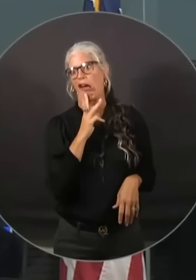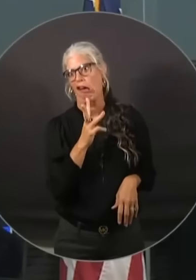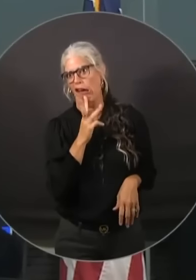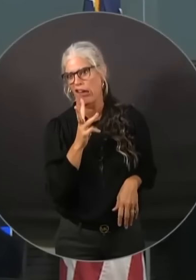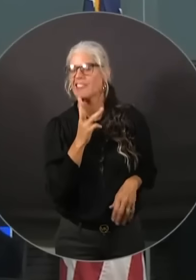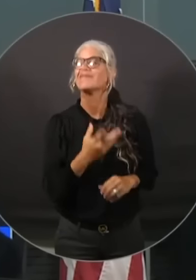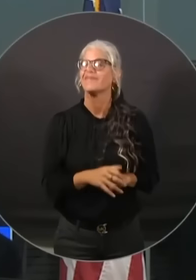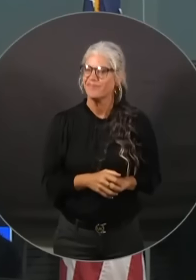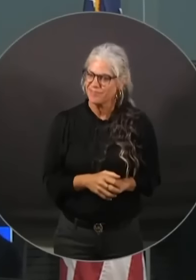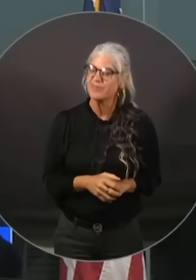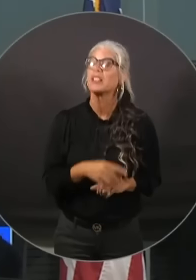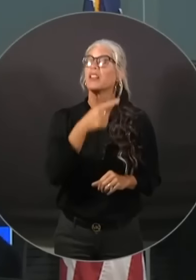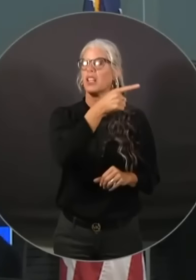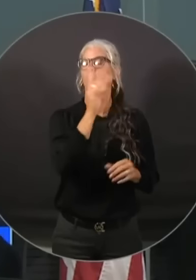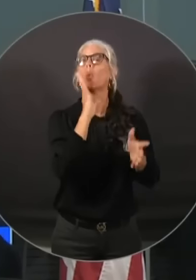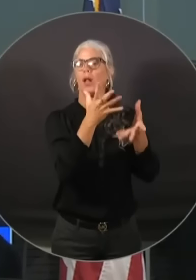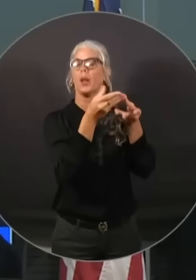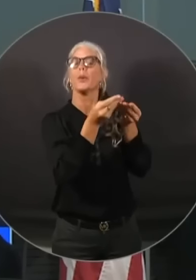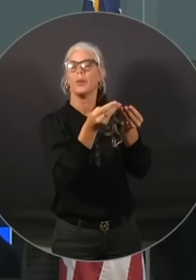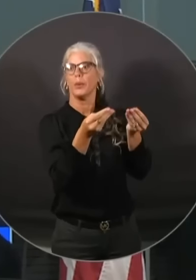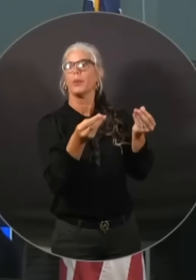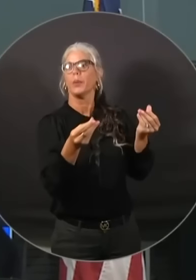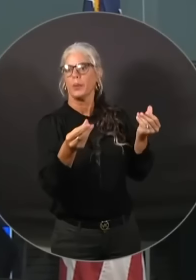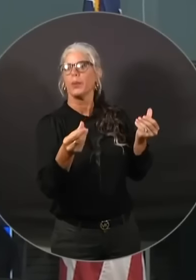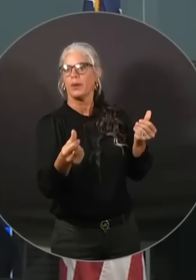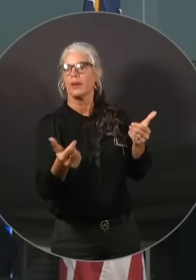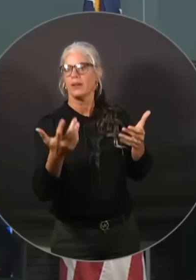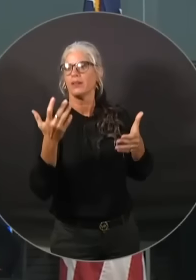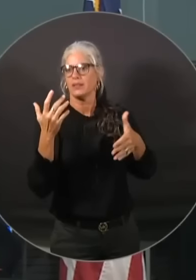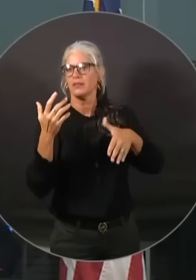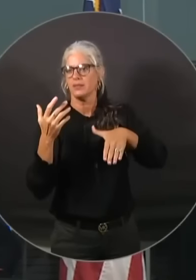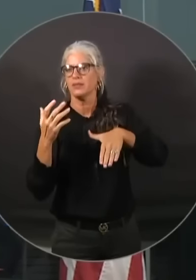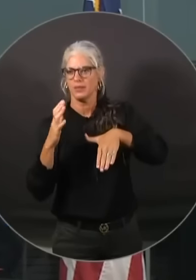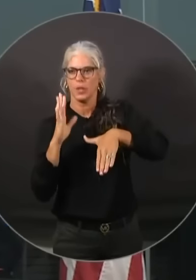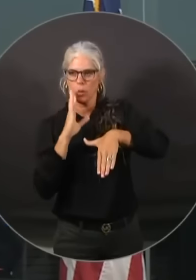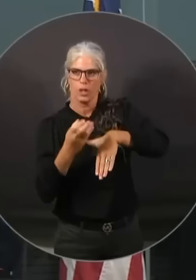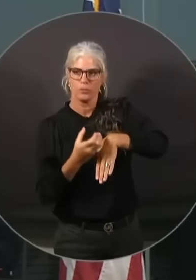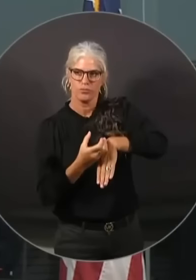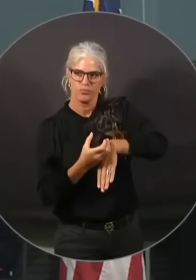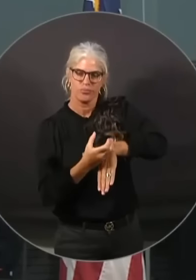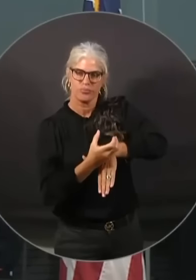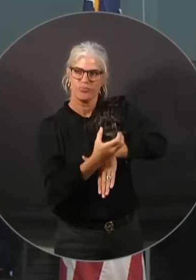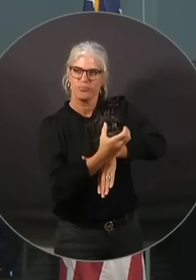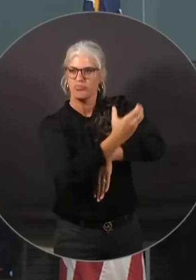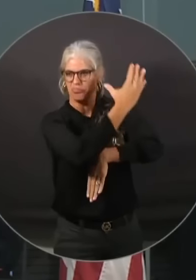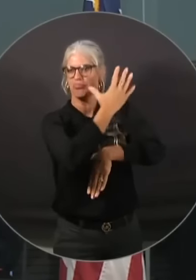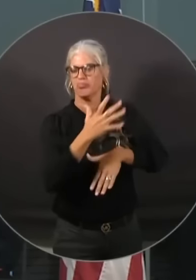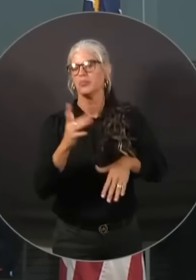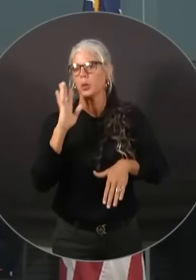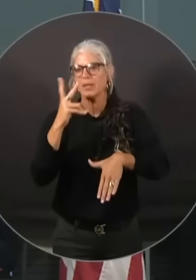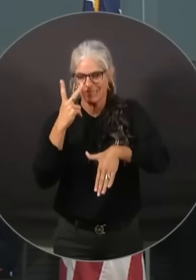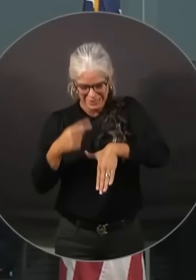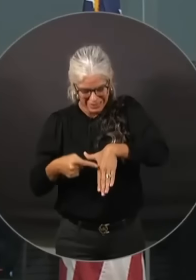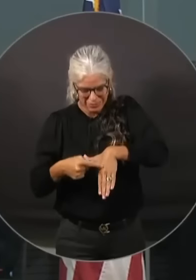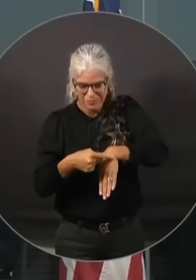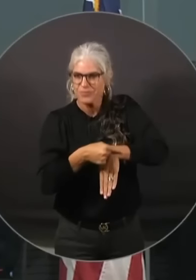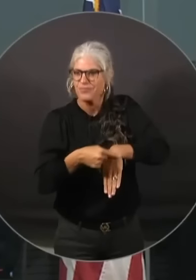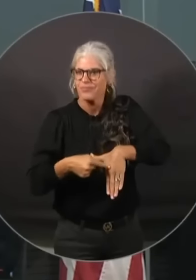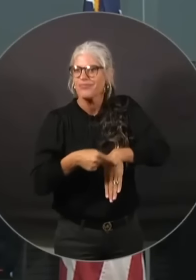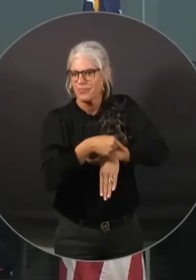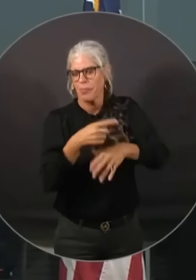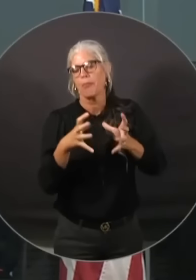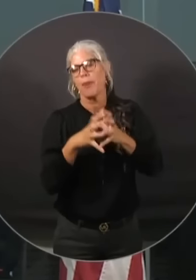comes down into the northern part of florida so when you're talking about flooding you're looking to see the water that's happening